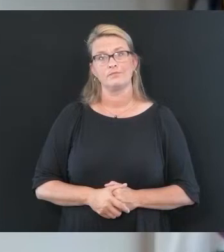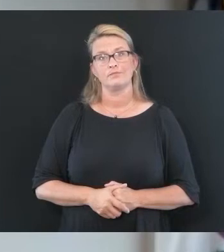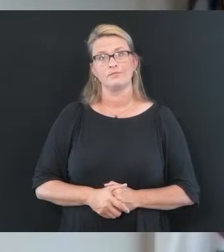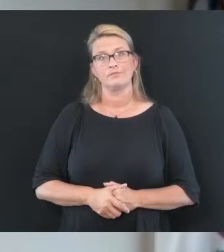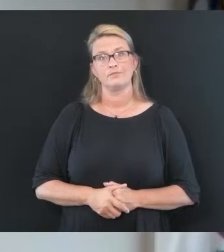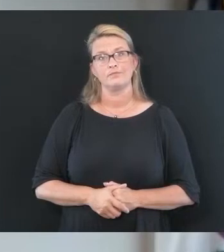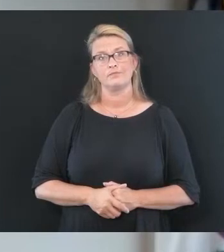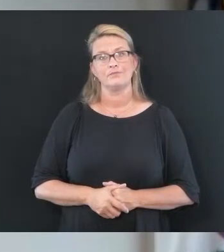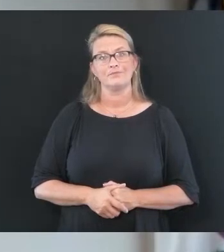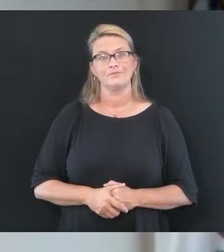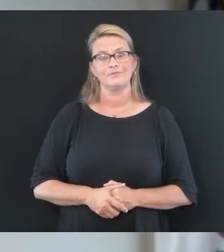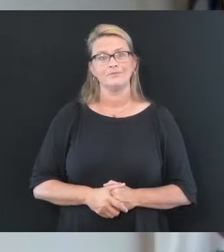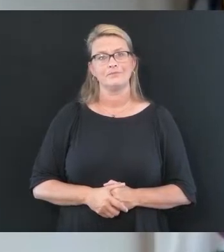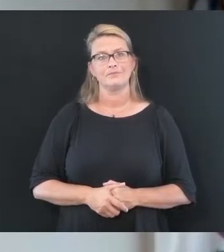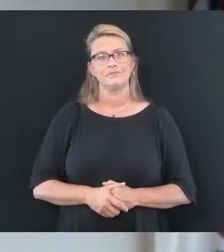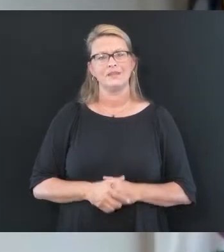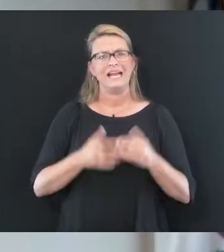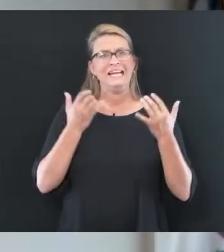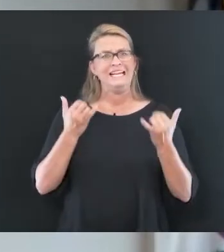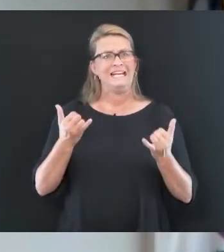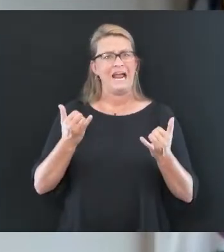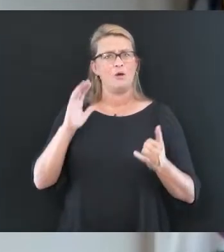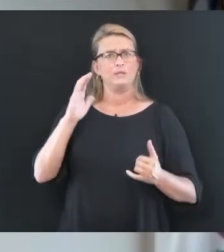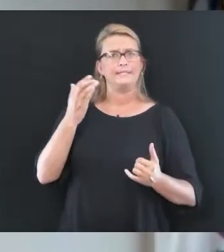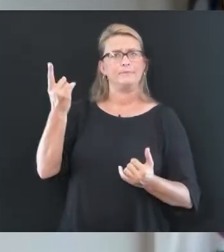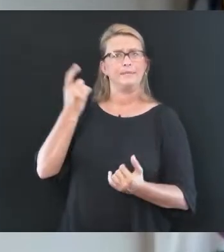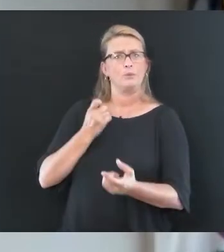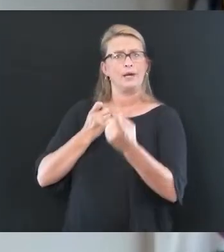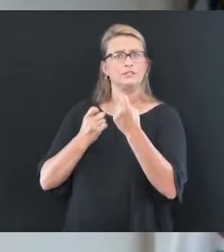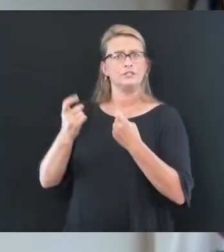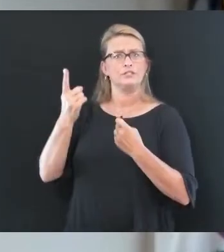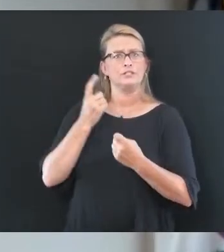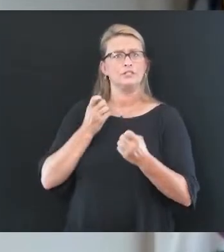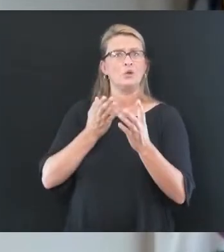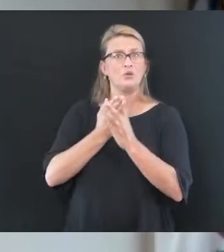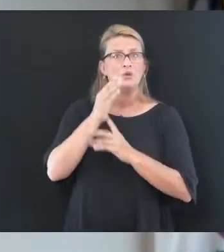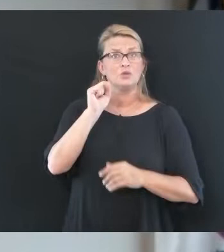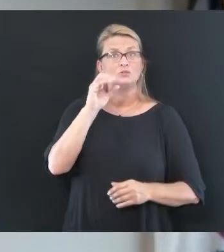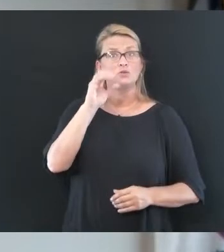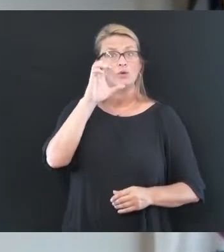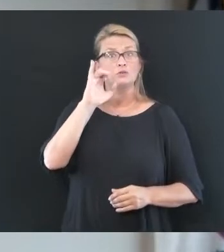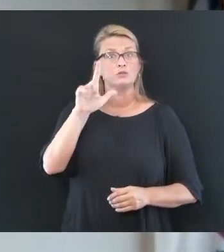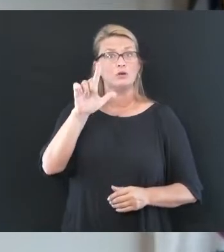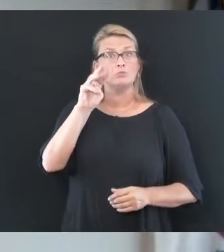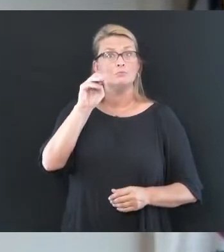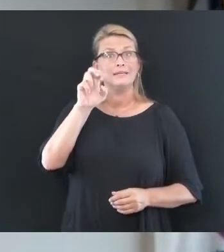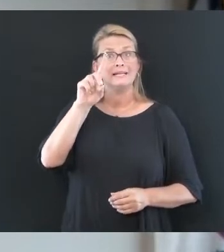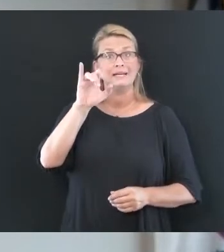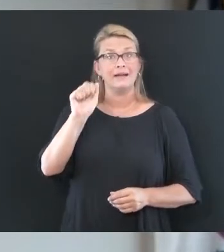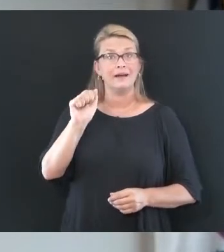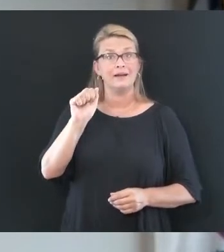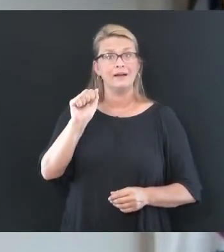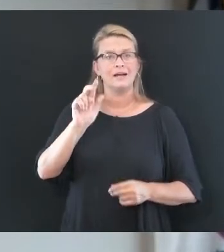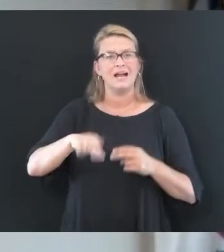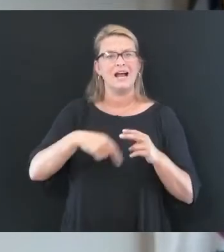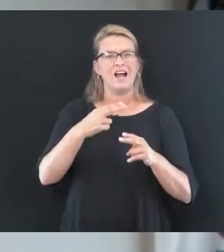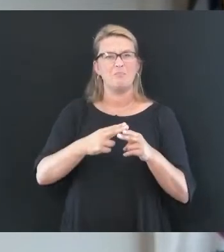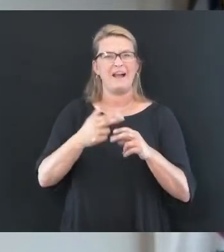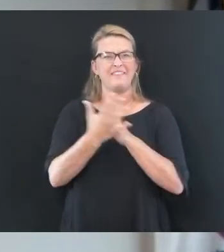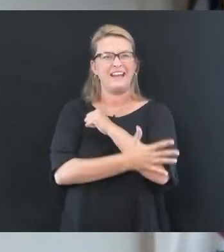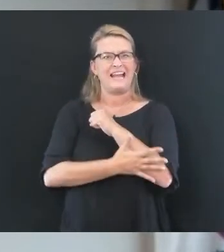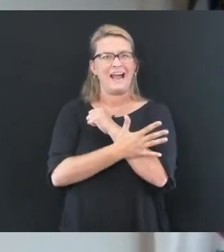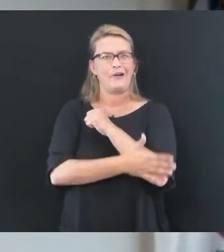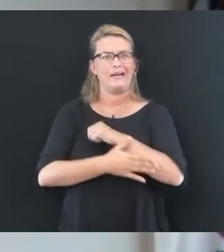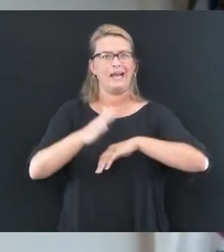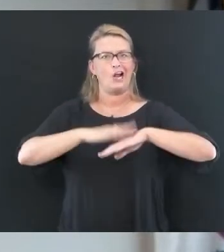We are getting a lot of questions and comments, many through social media, regarding the county alert system and